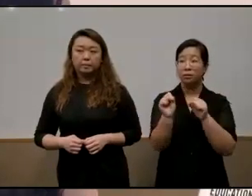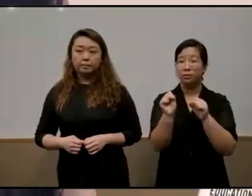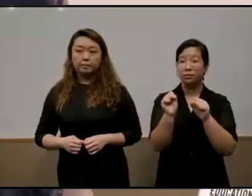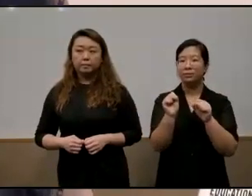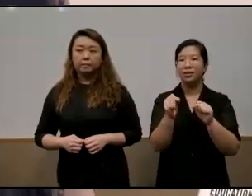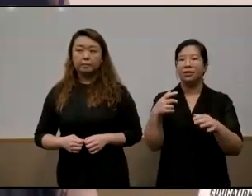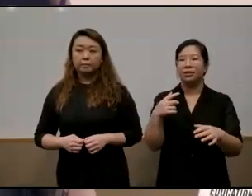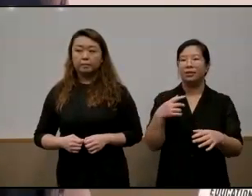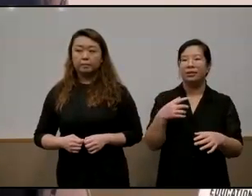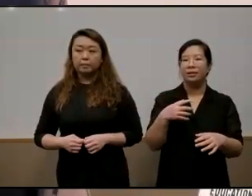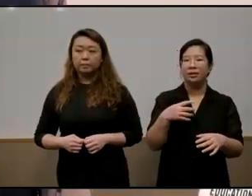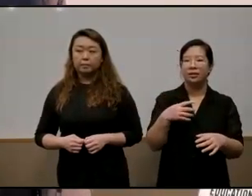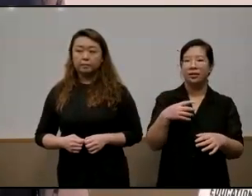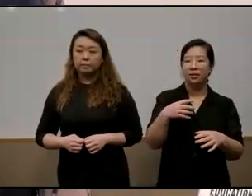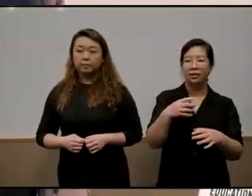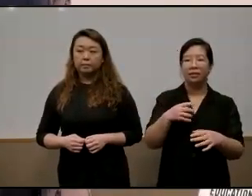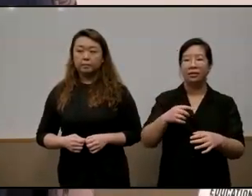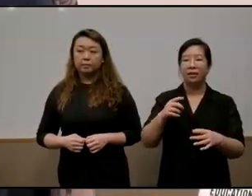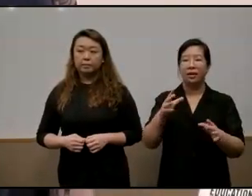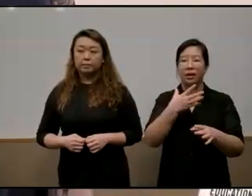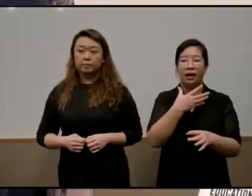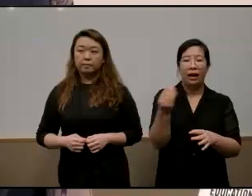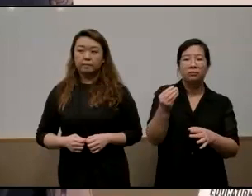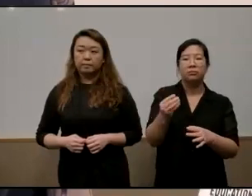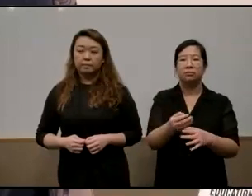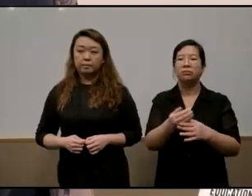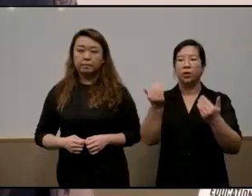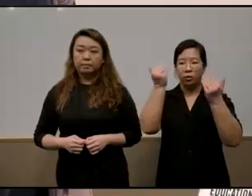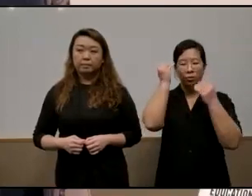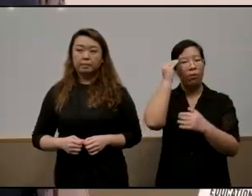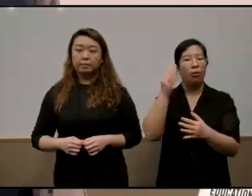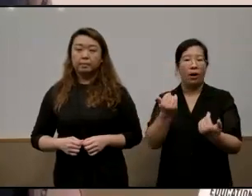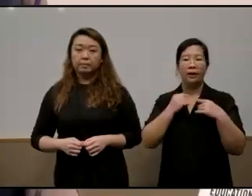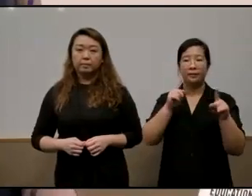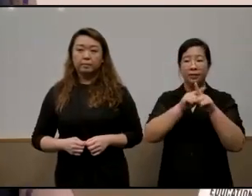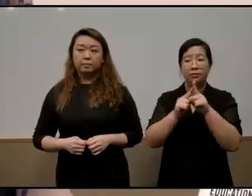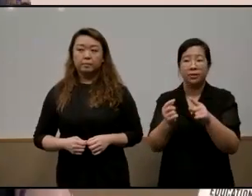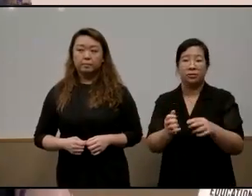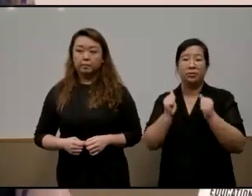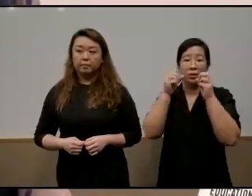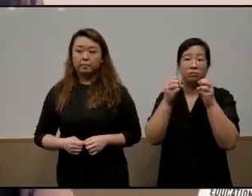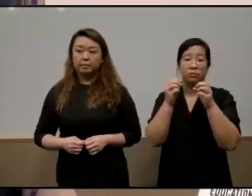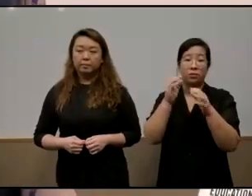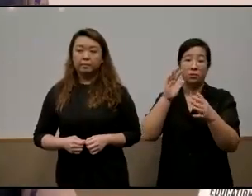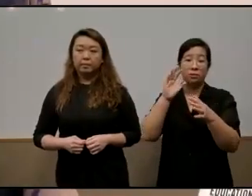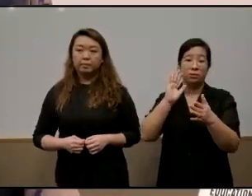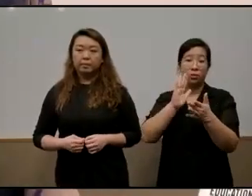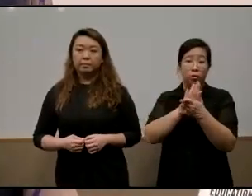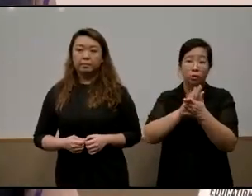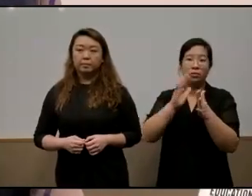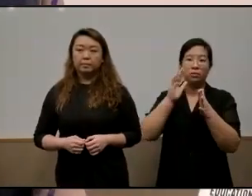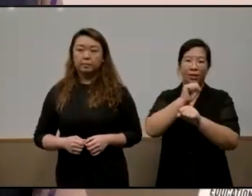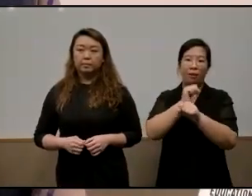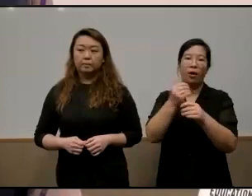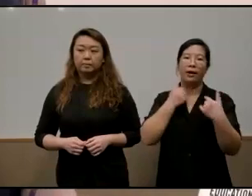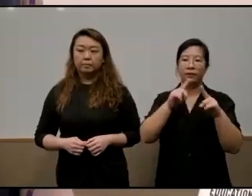you know uh all agreed uh the accolades that we receive around the world in terms of our our global standing uh i